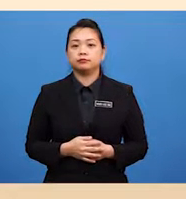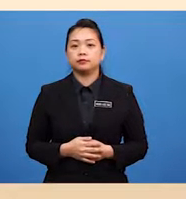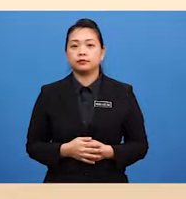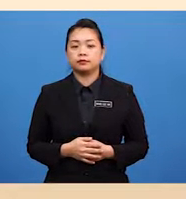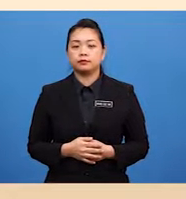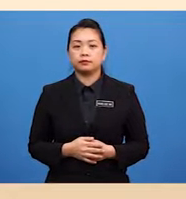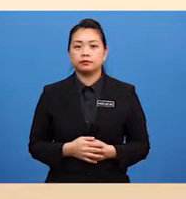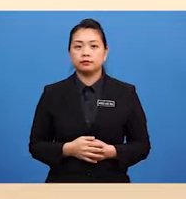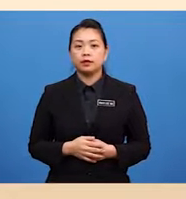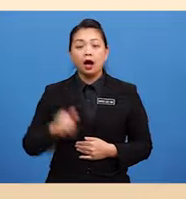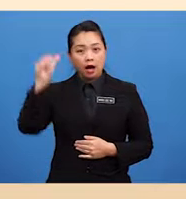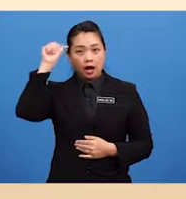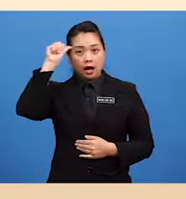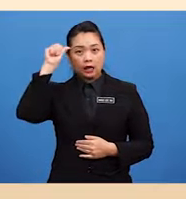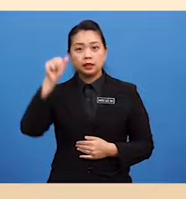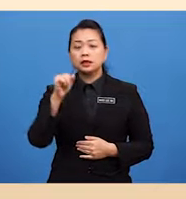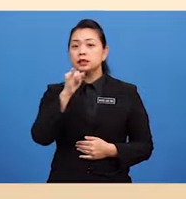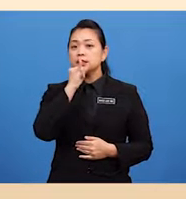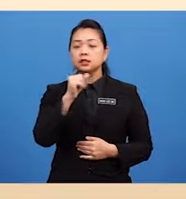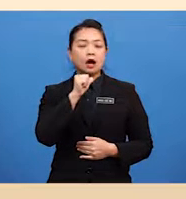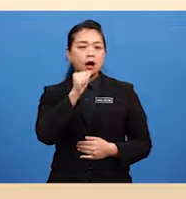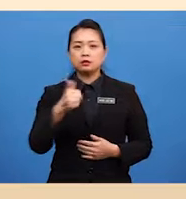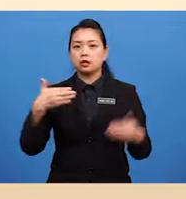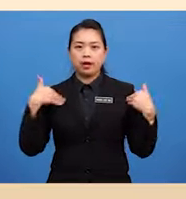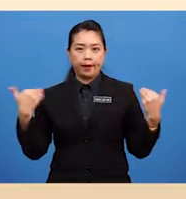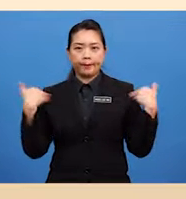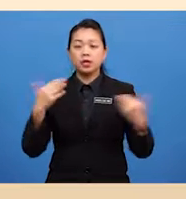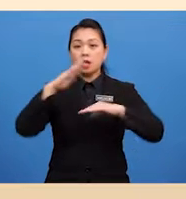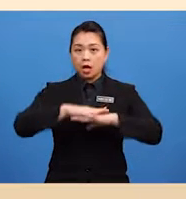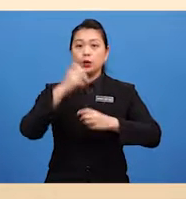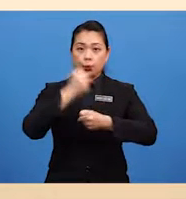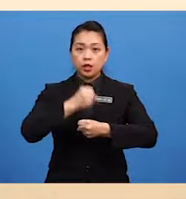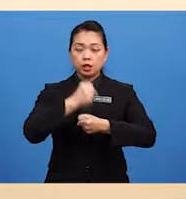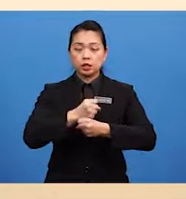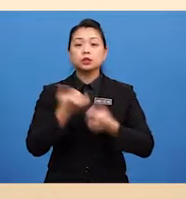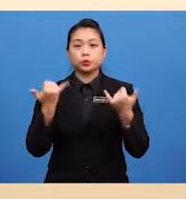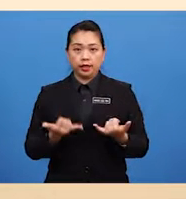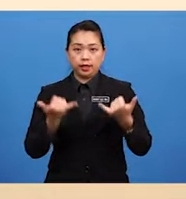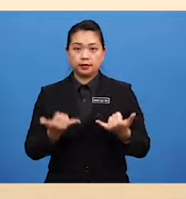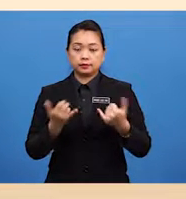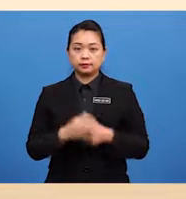Ali is unhappy at work today